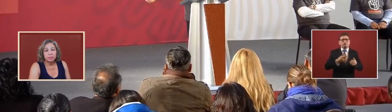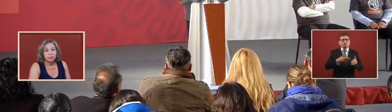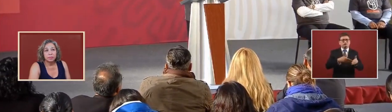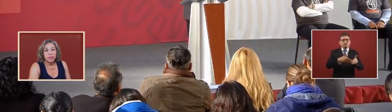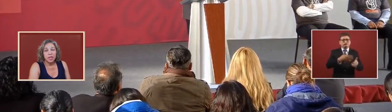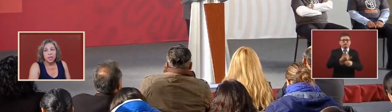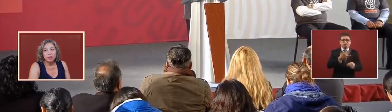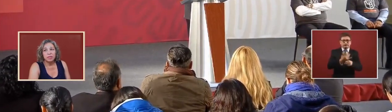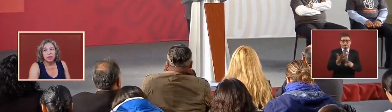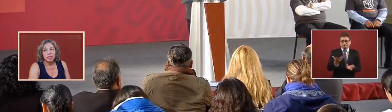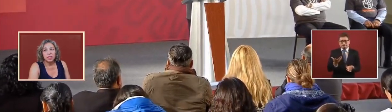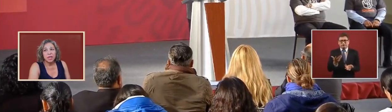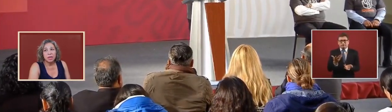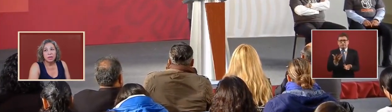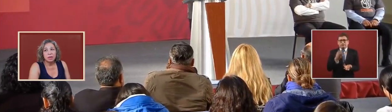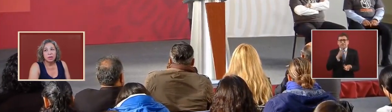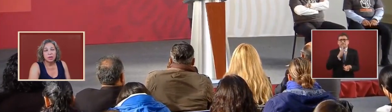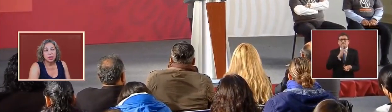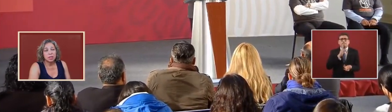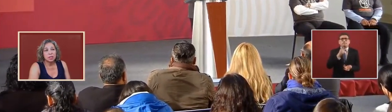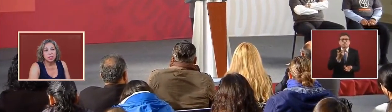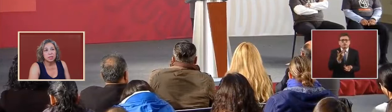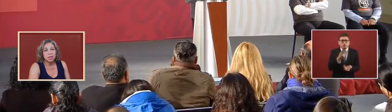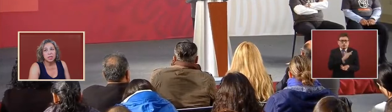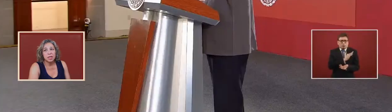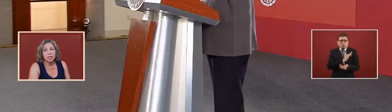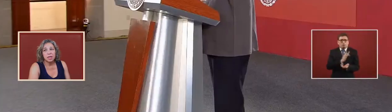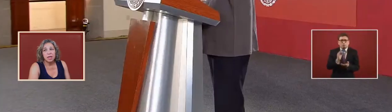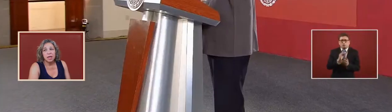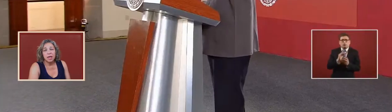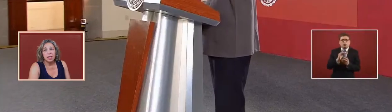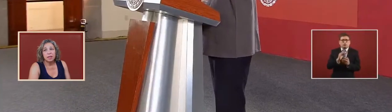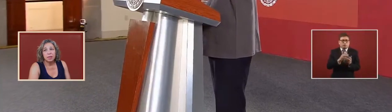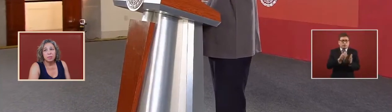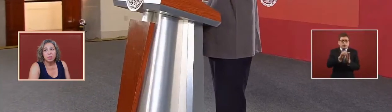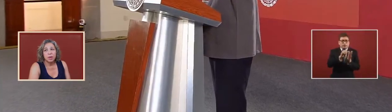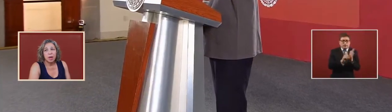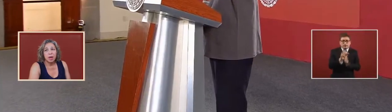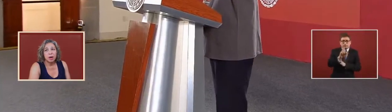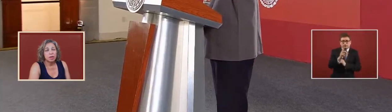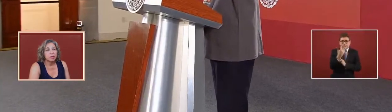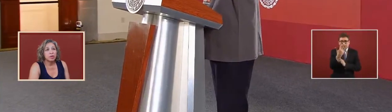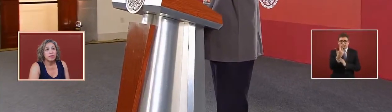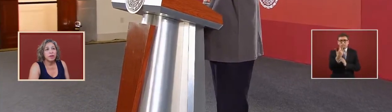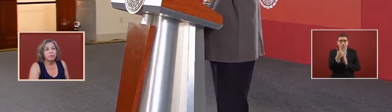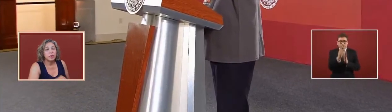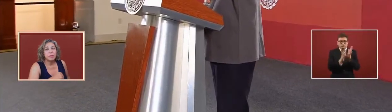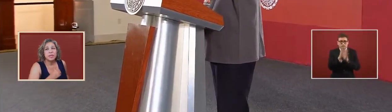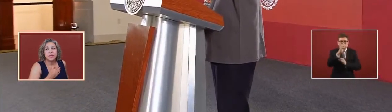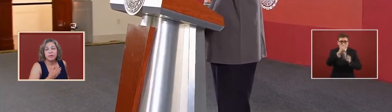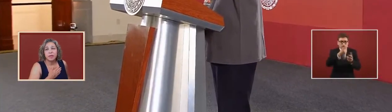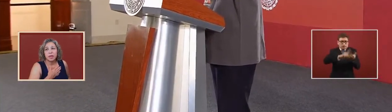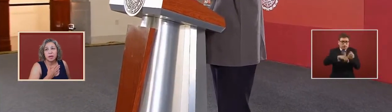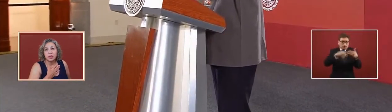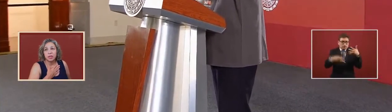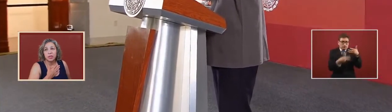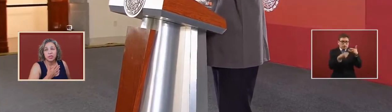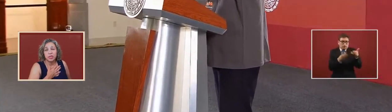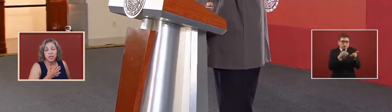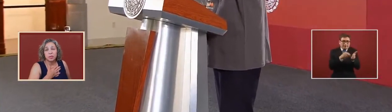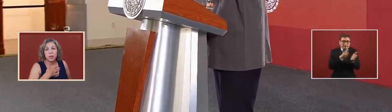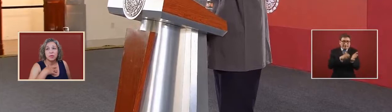if there is a consult and the article 35 permits it of the